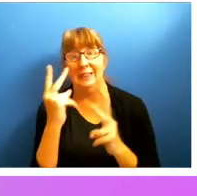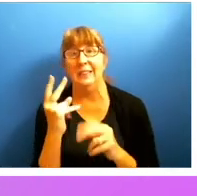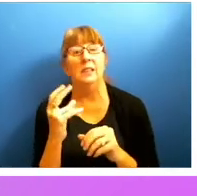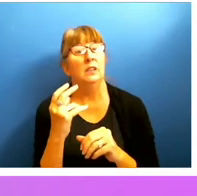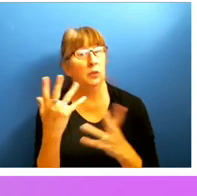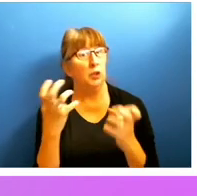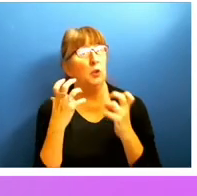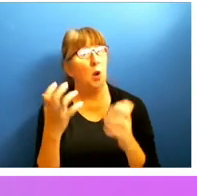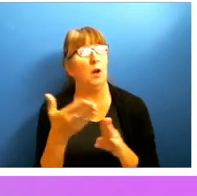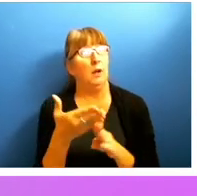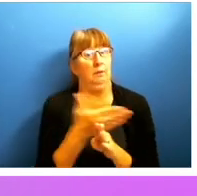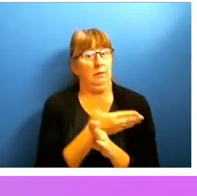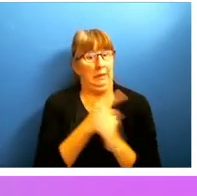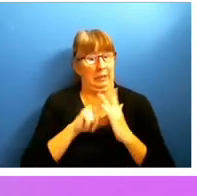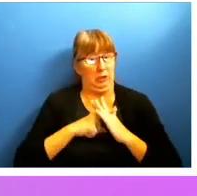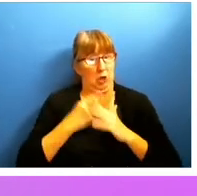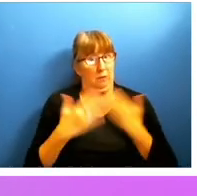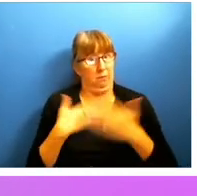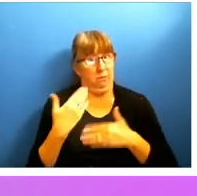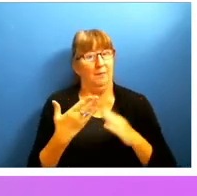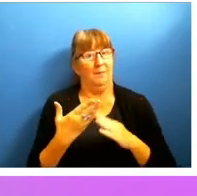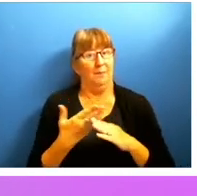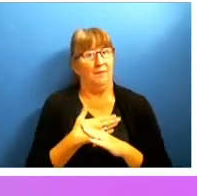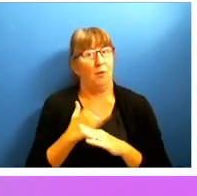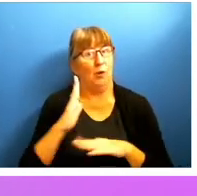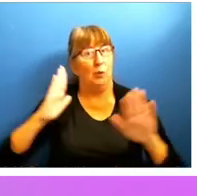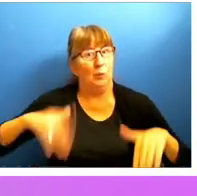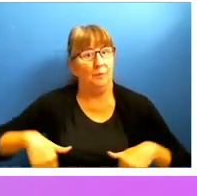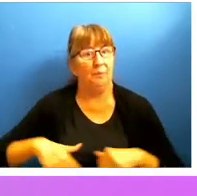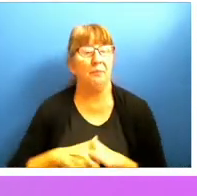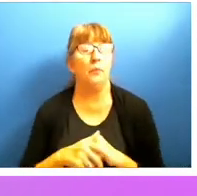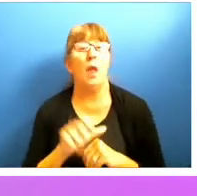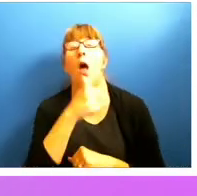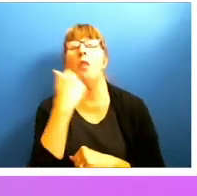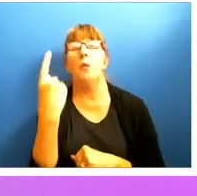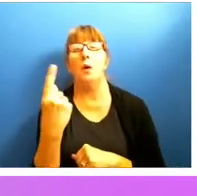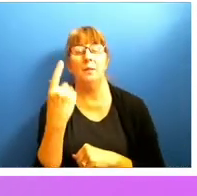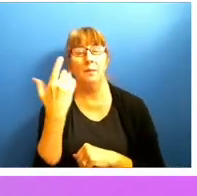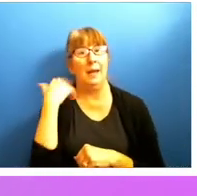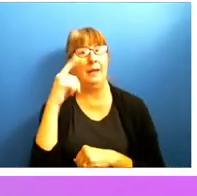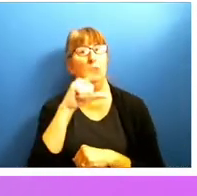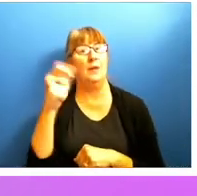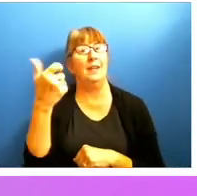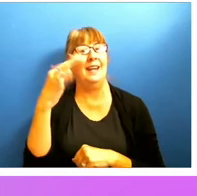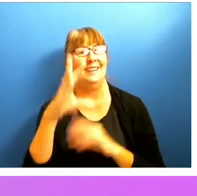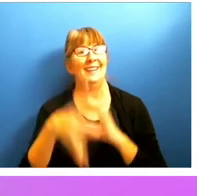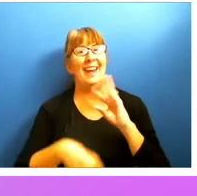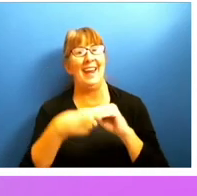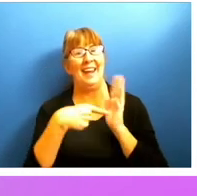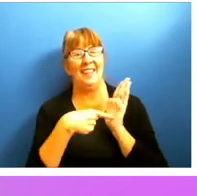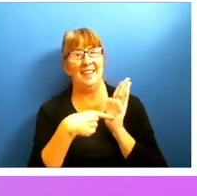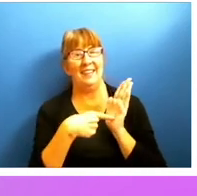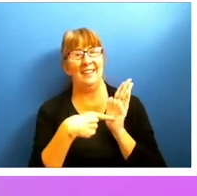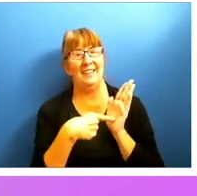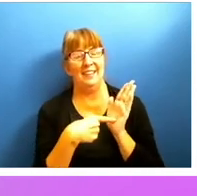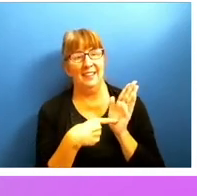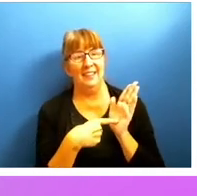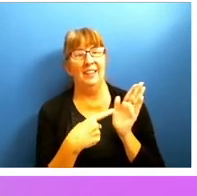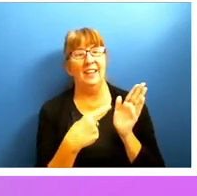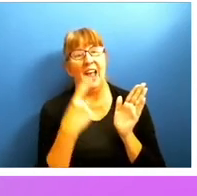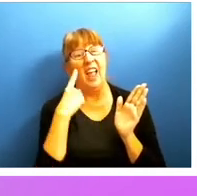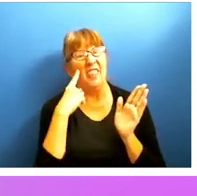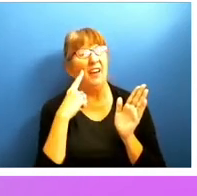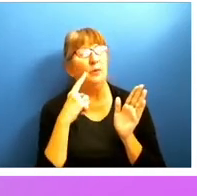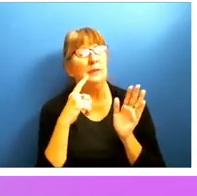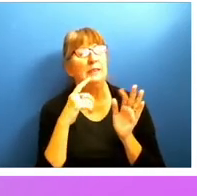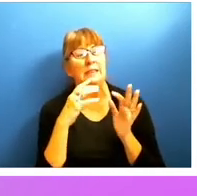not behind it. There's another piece I put in this. Back in 2019, I found this. And I put it in here because I just thought it was very